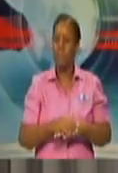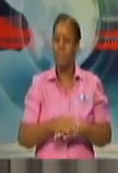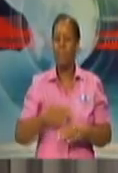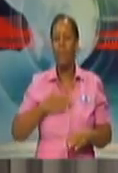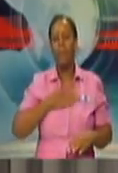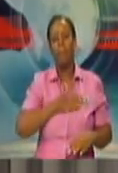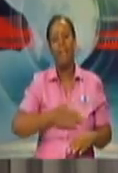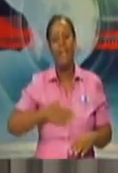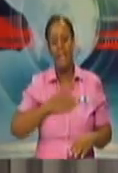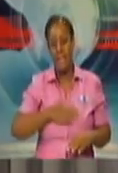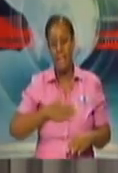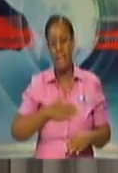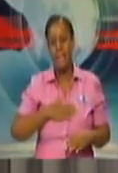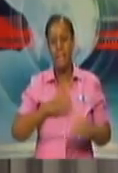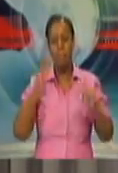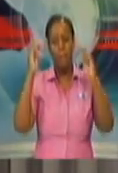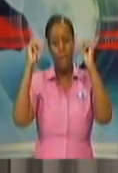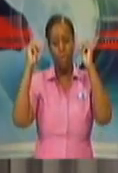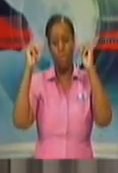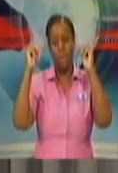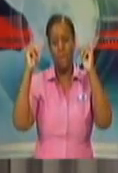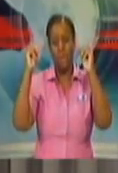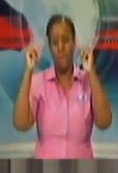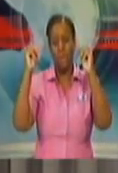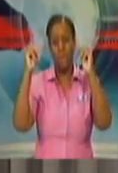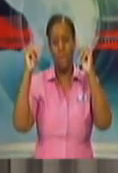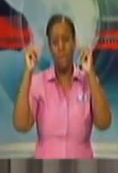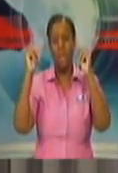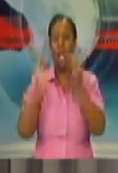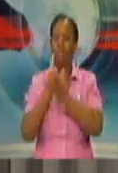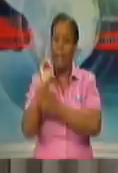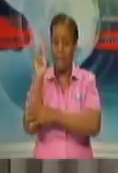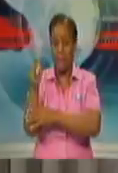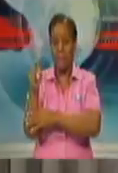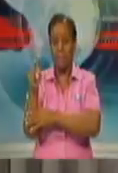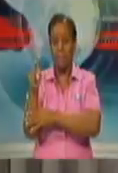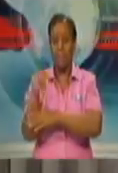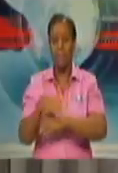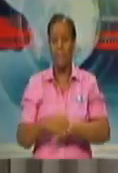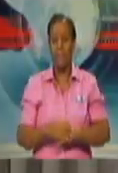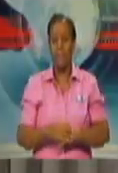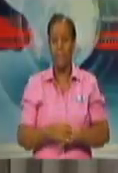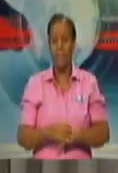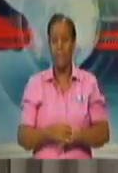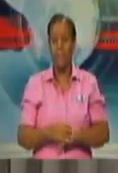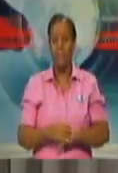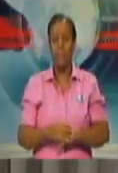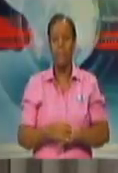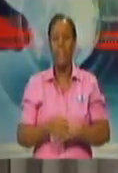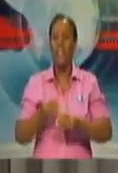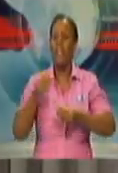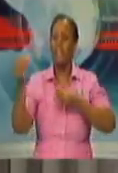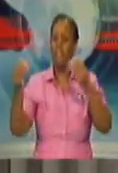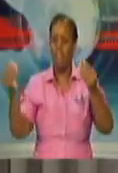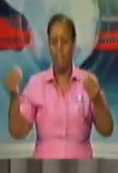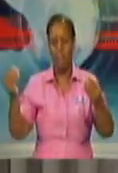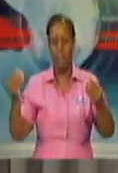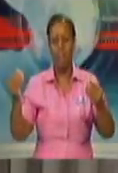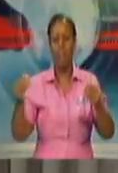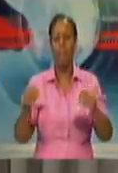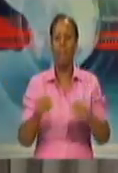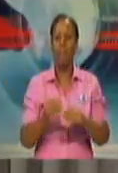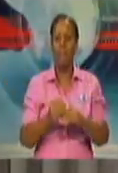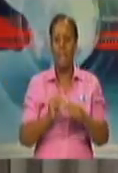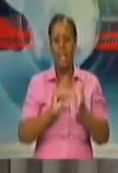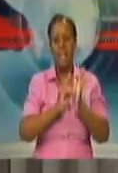seed distribution campaign. Please get on the program, everyone. Get involved. Grow something. Even if you're living